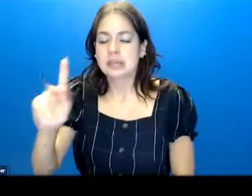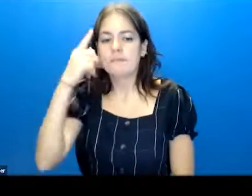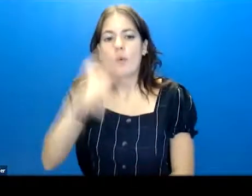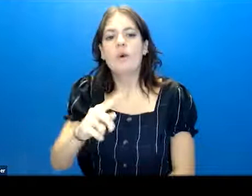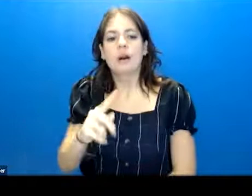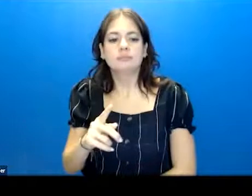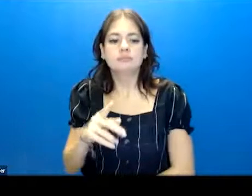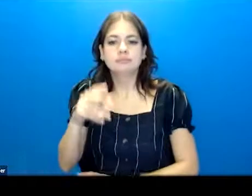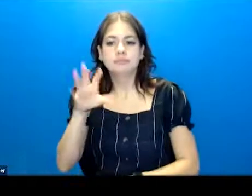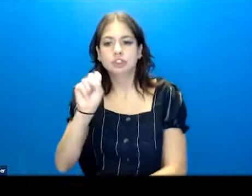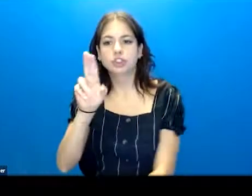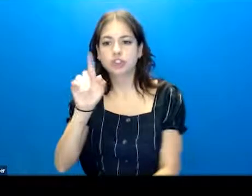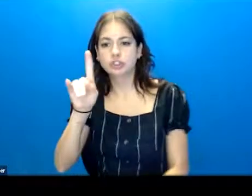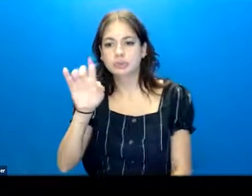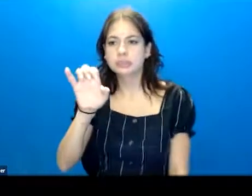suicide.